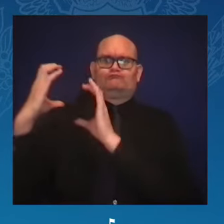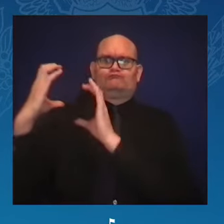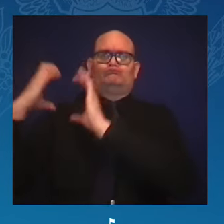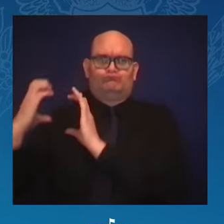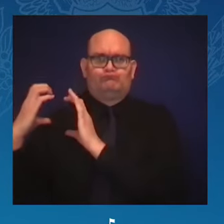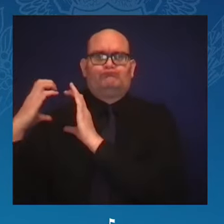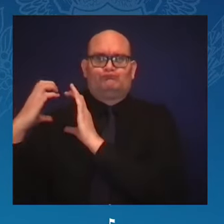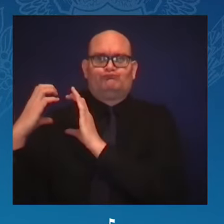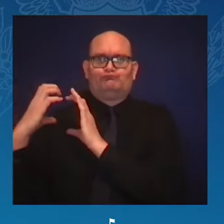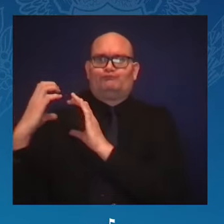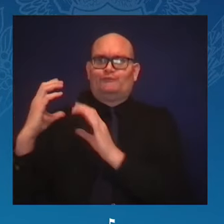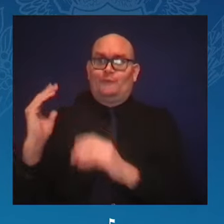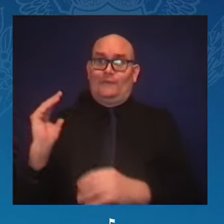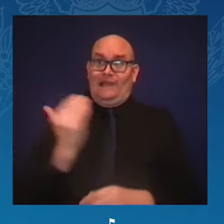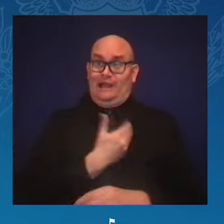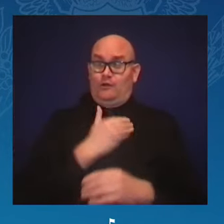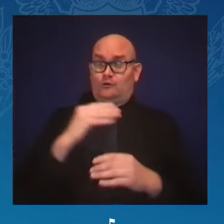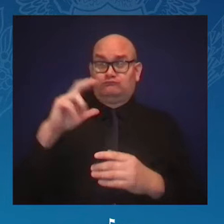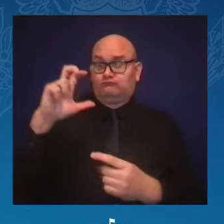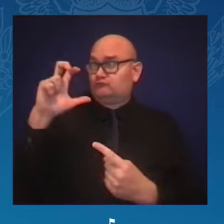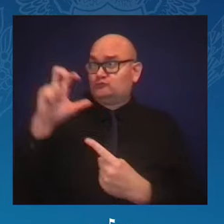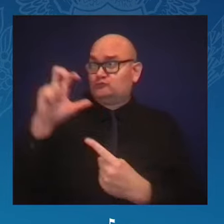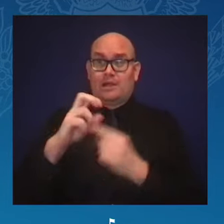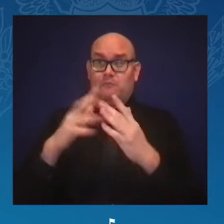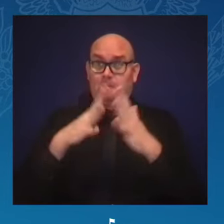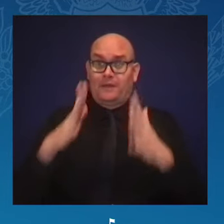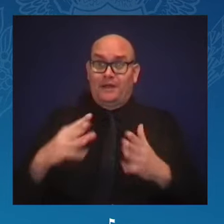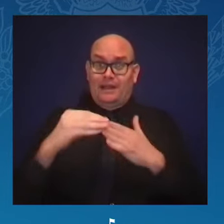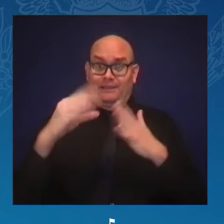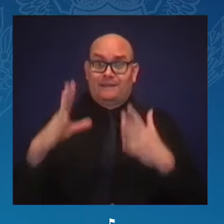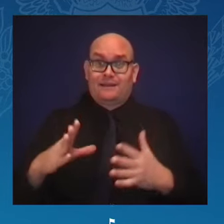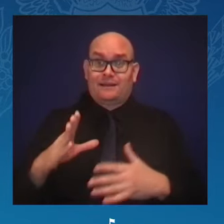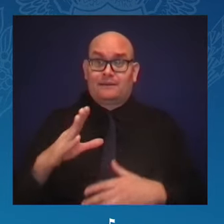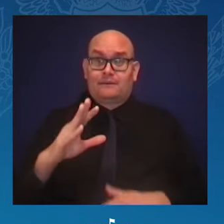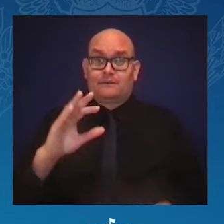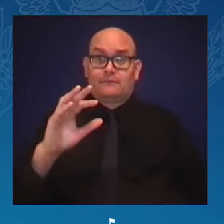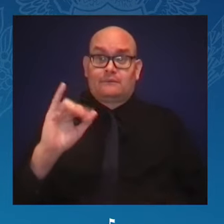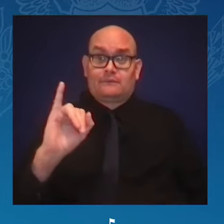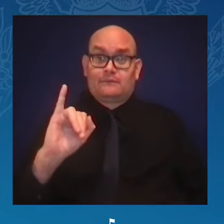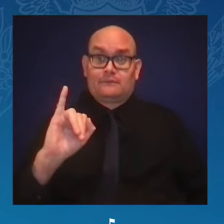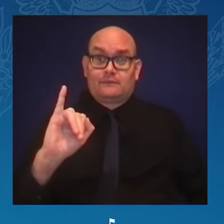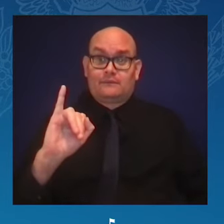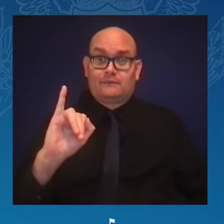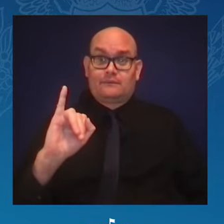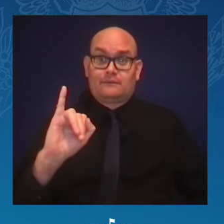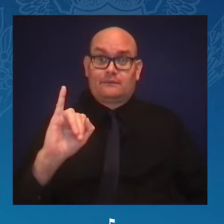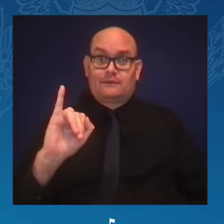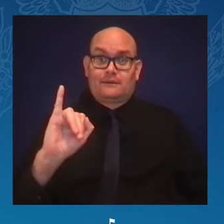like Ida B. Wells, Dorothy Height, and Shirley Chisholm.